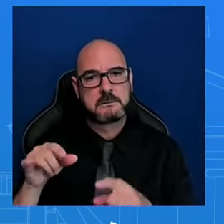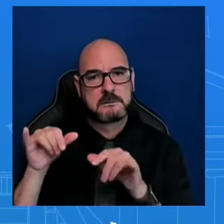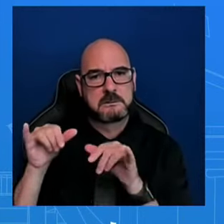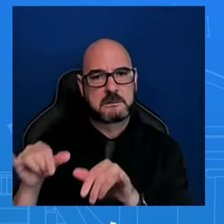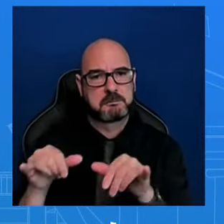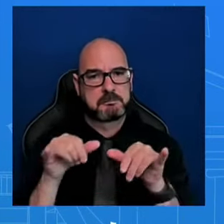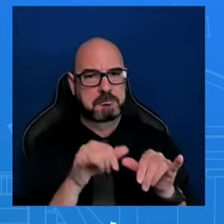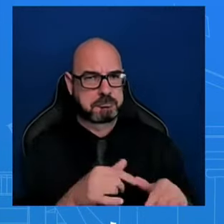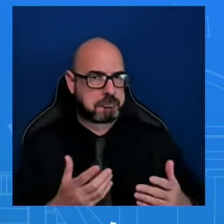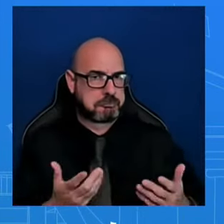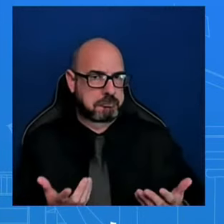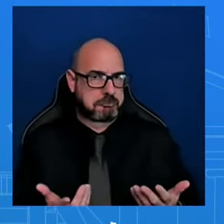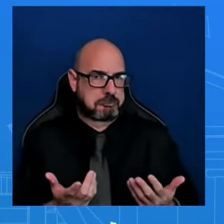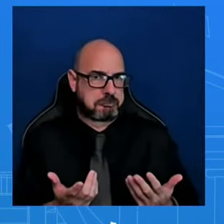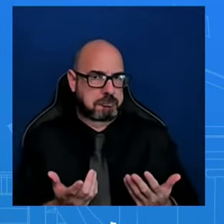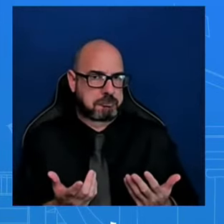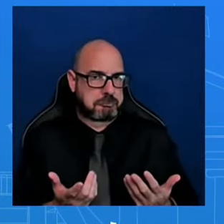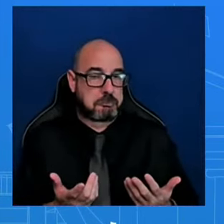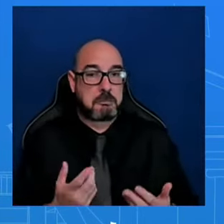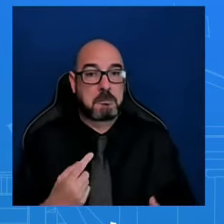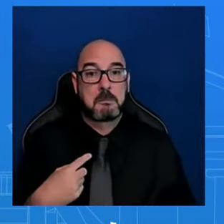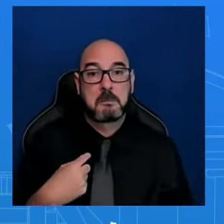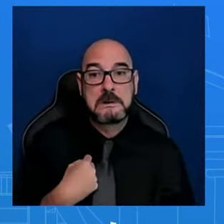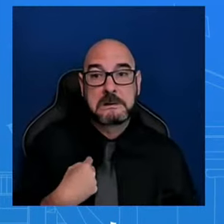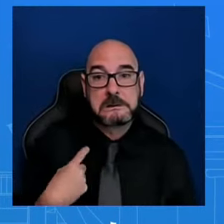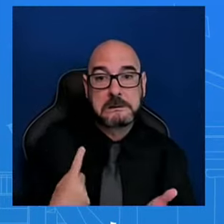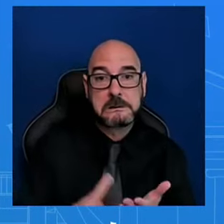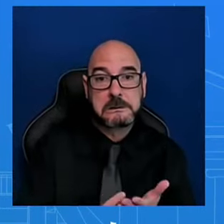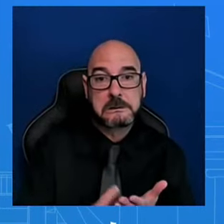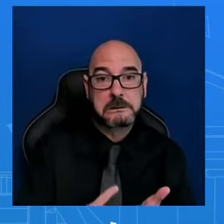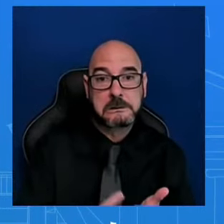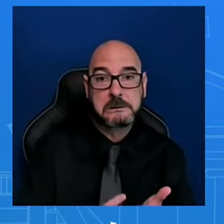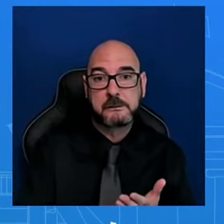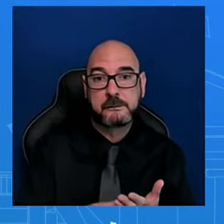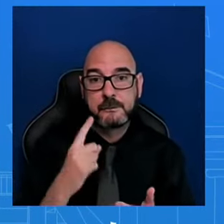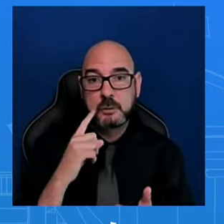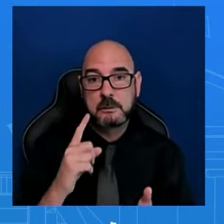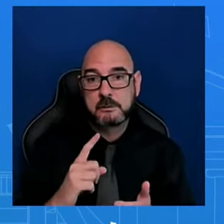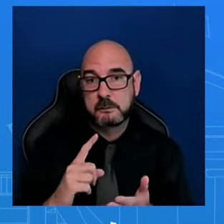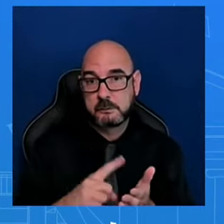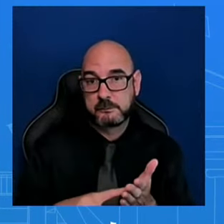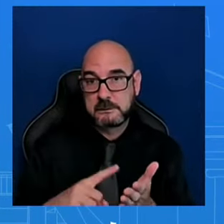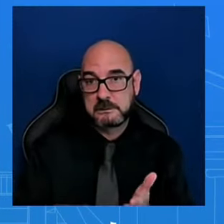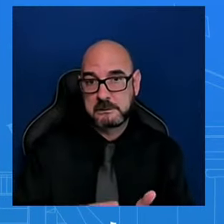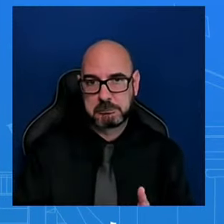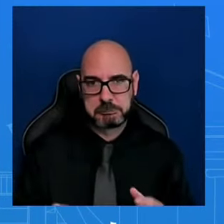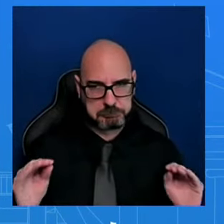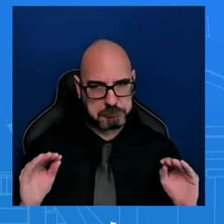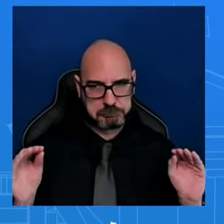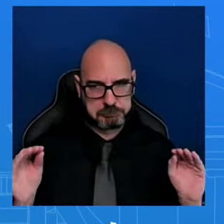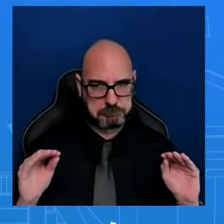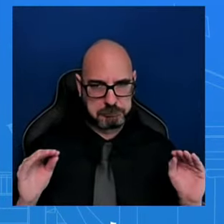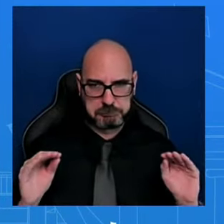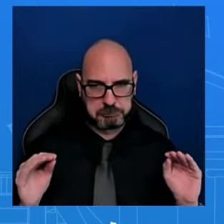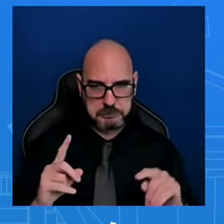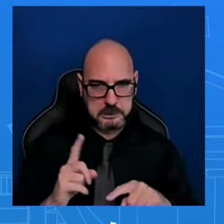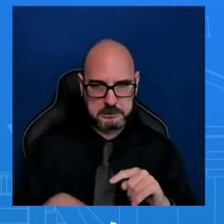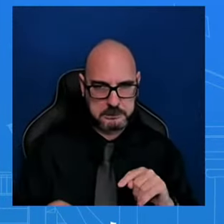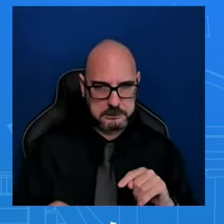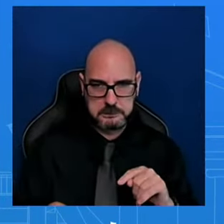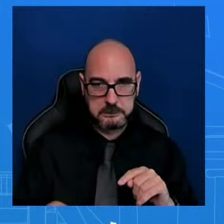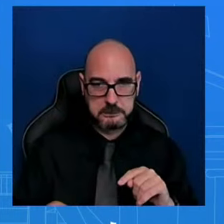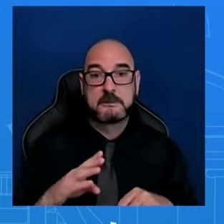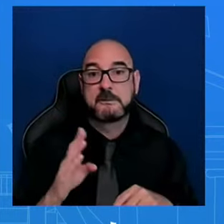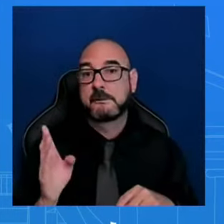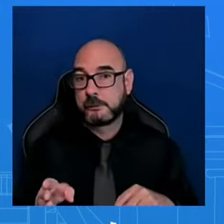speak to personnel investigations here or anything like that. That is not something I will ever speak to. And I'm not saying there